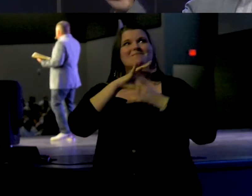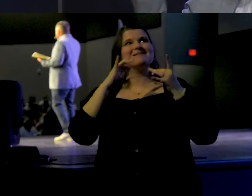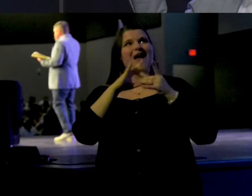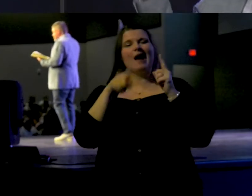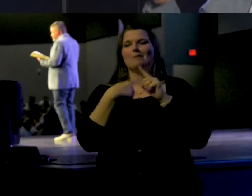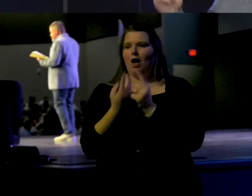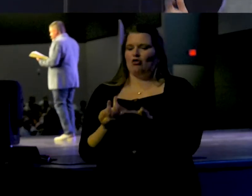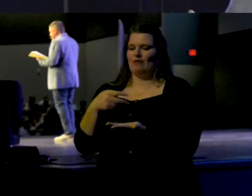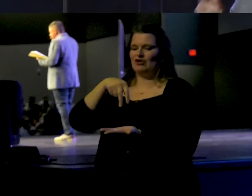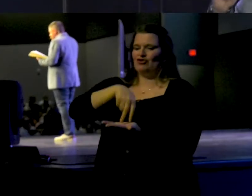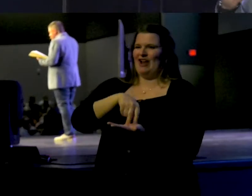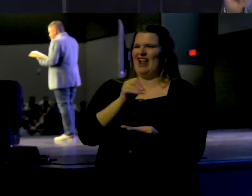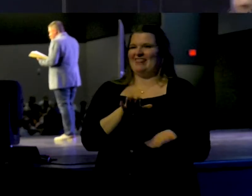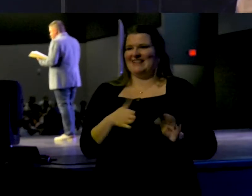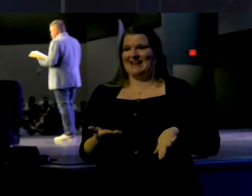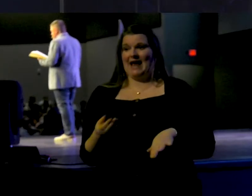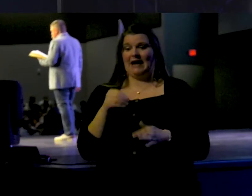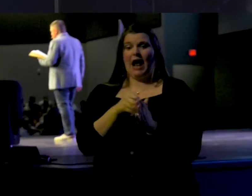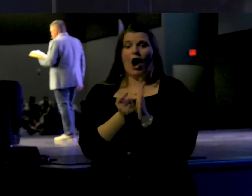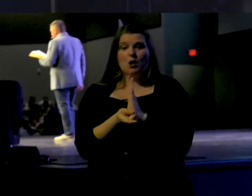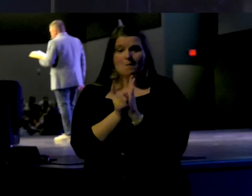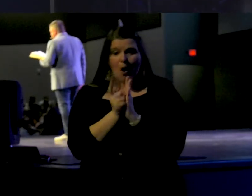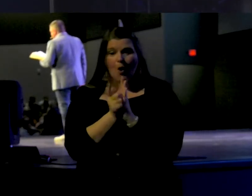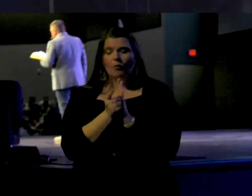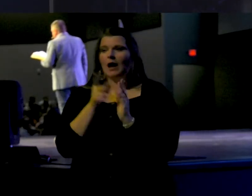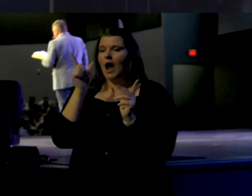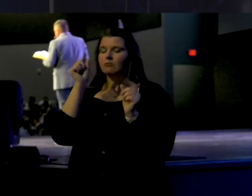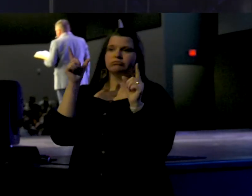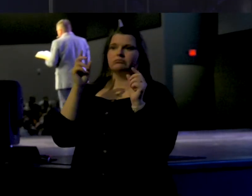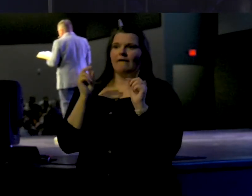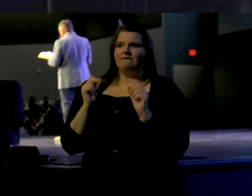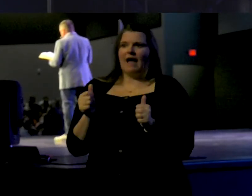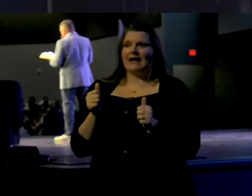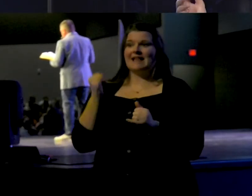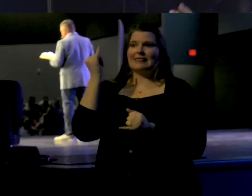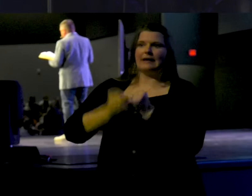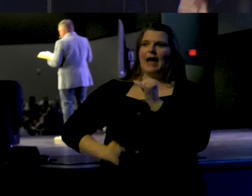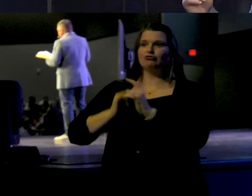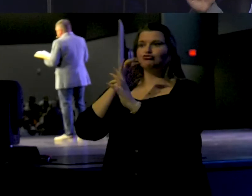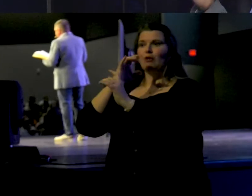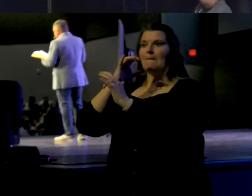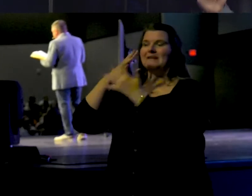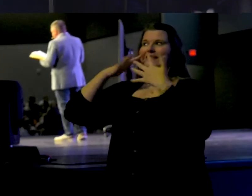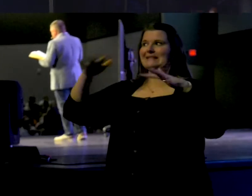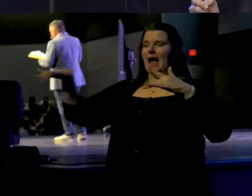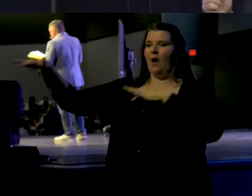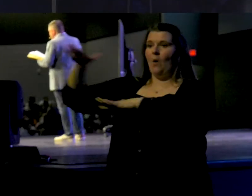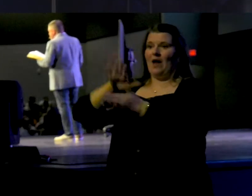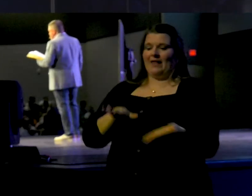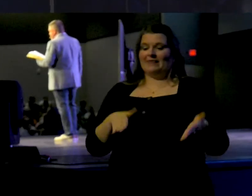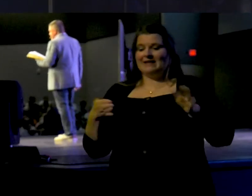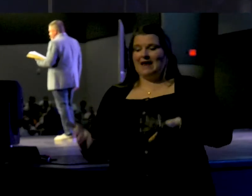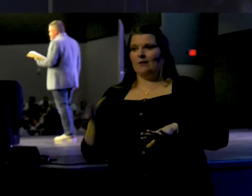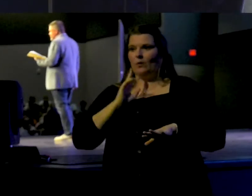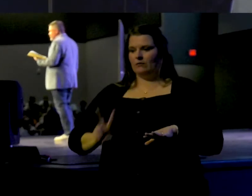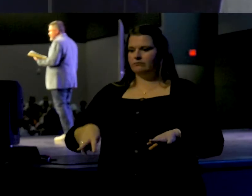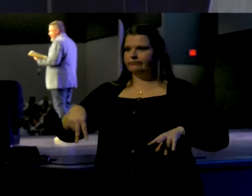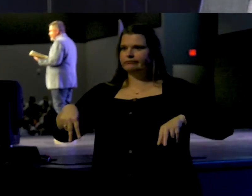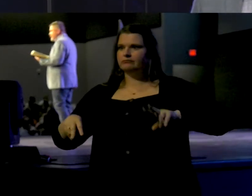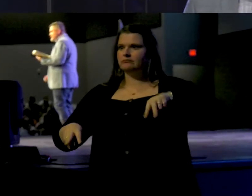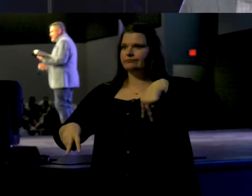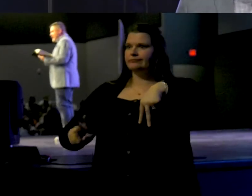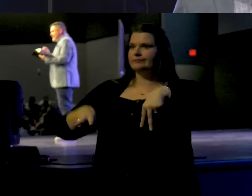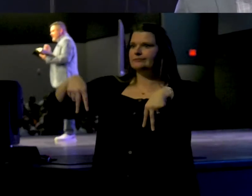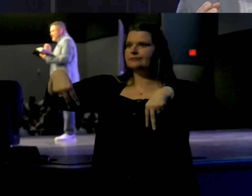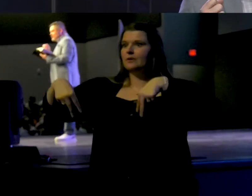the resurrection of the dead. In a moment, in the twinkling of an eye, at the last trumpet, for the trumpet will sound, and the dead will be raised imperishable,